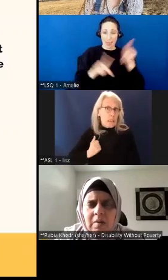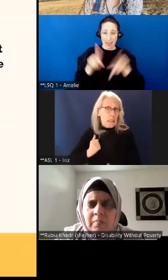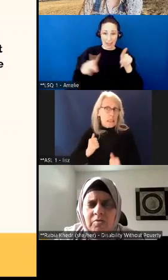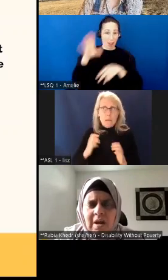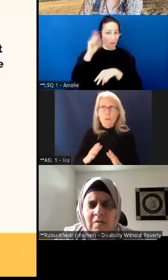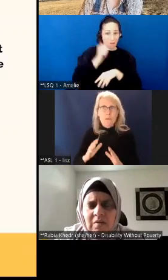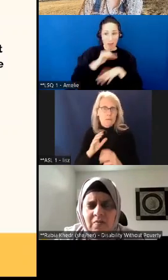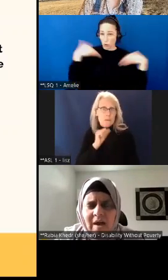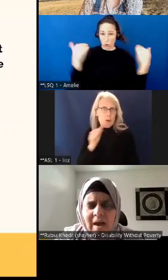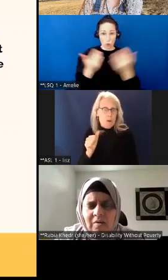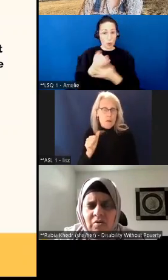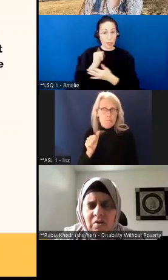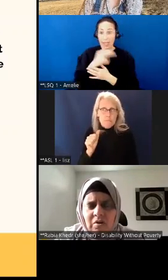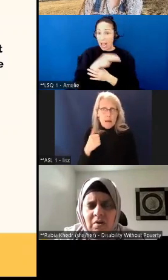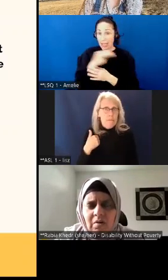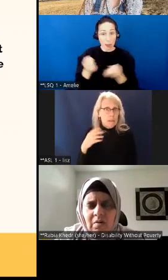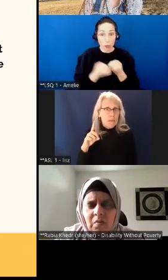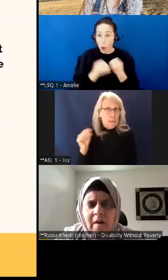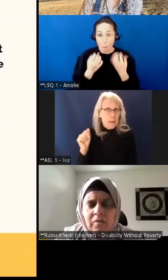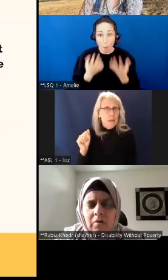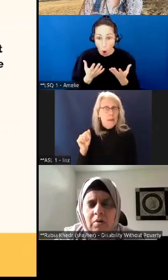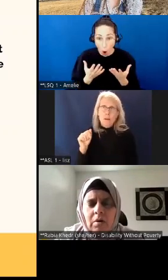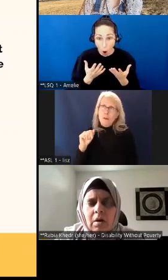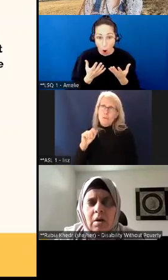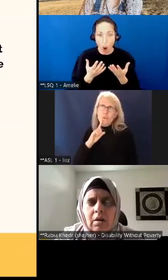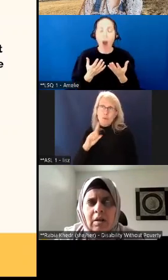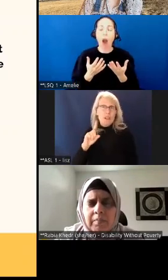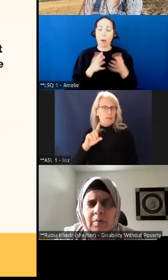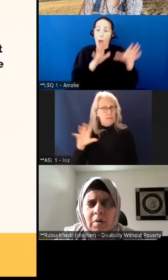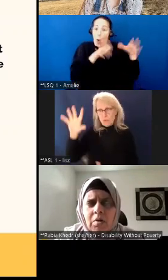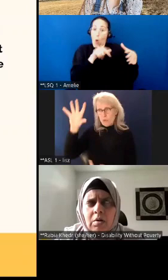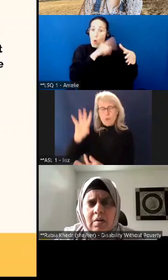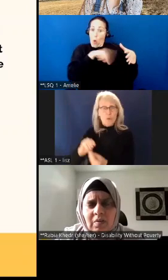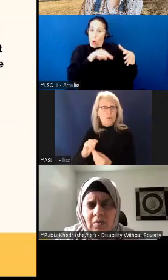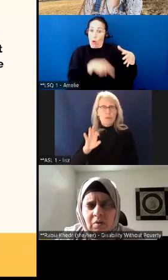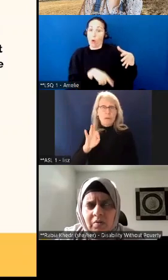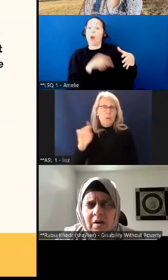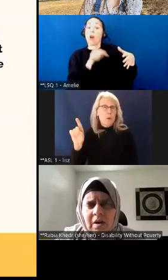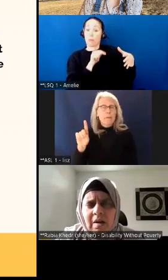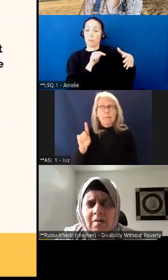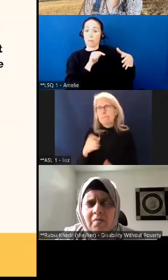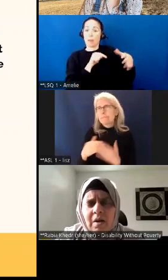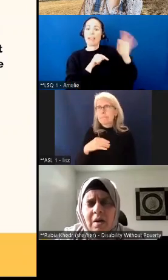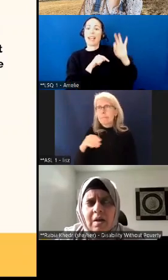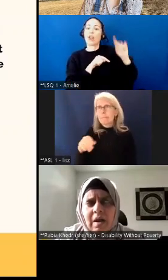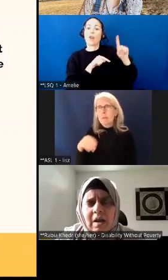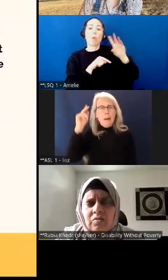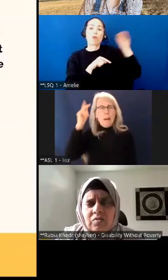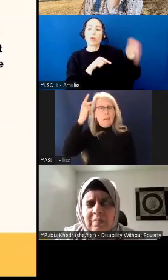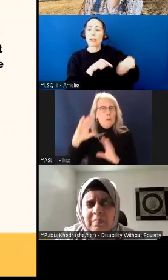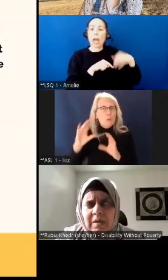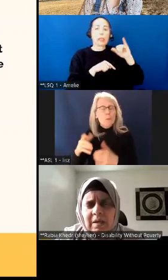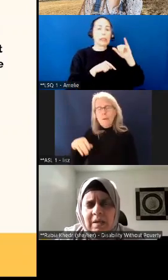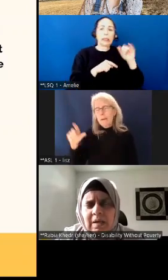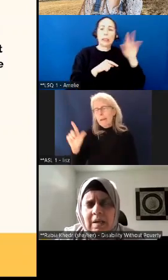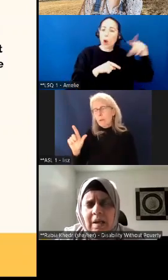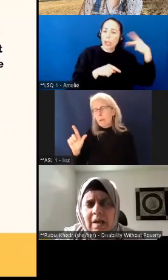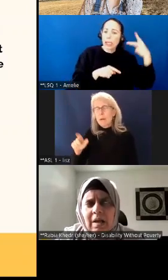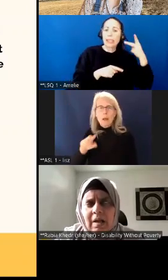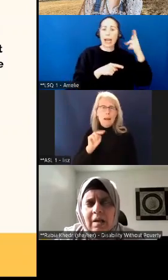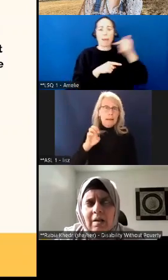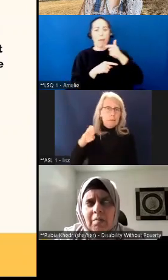91% in fact, whether Liberal, Conservative, NDP,